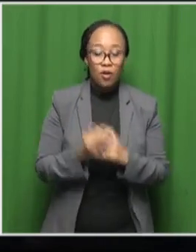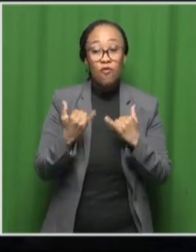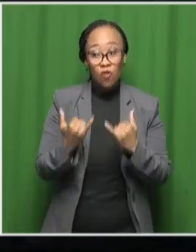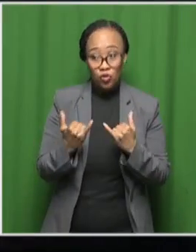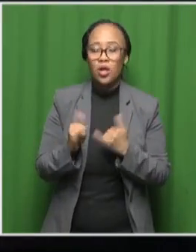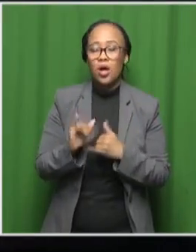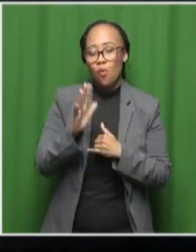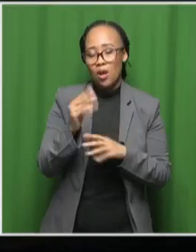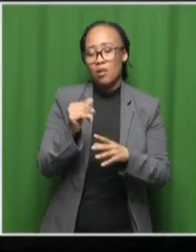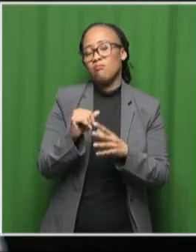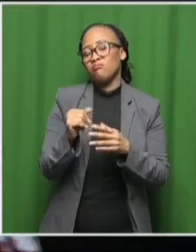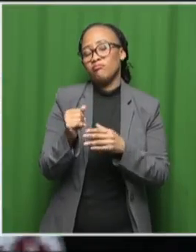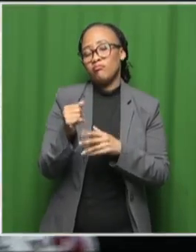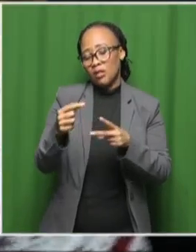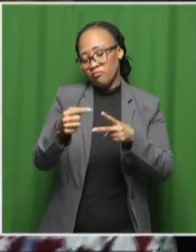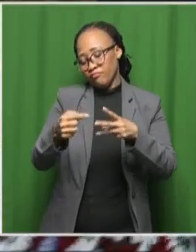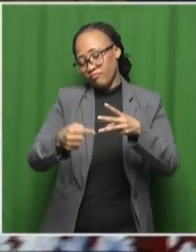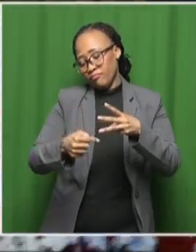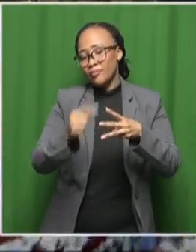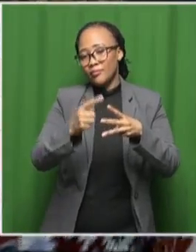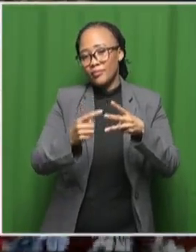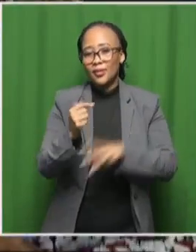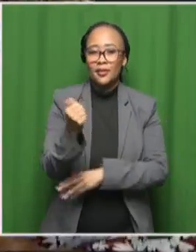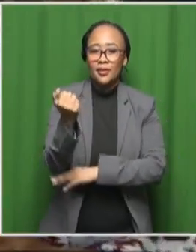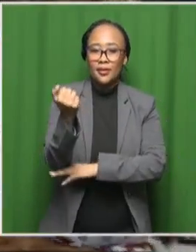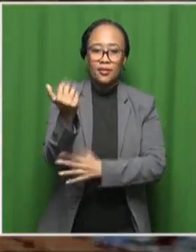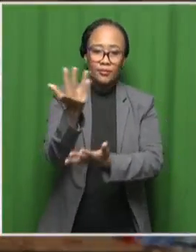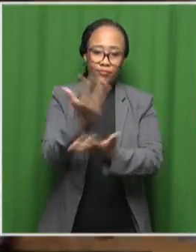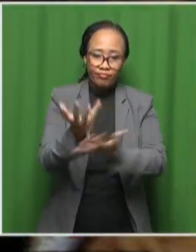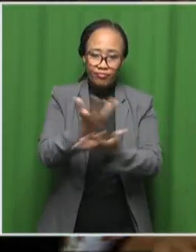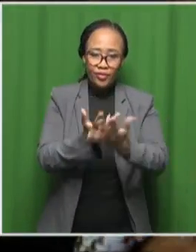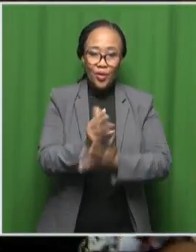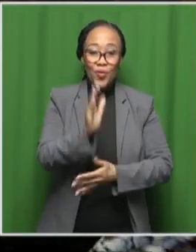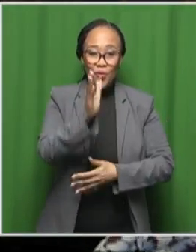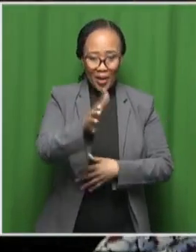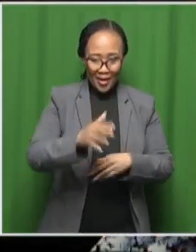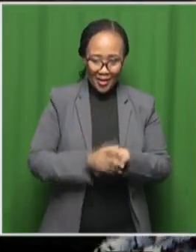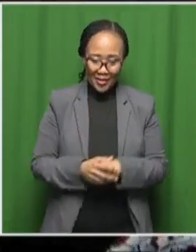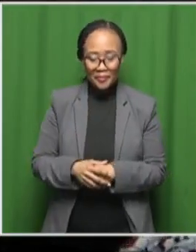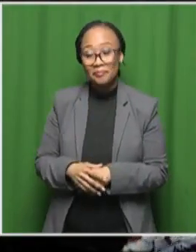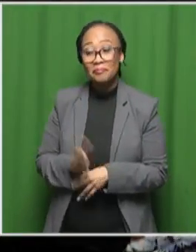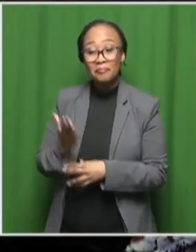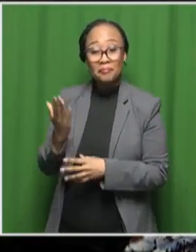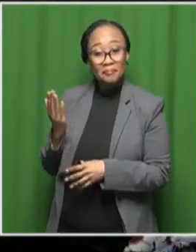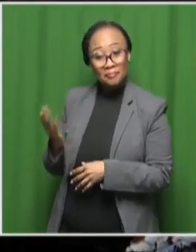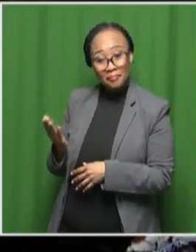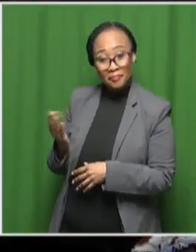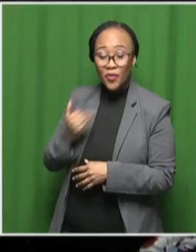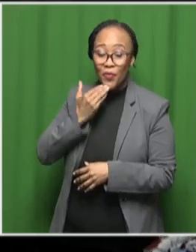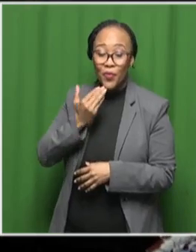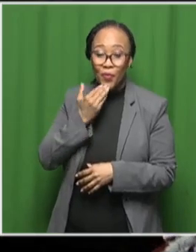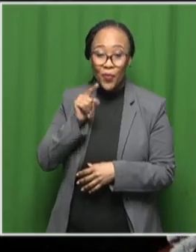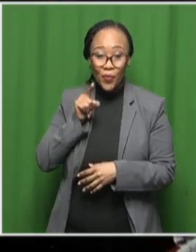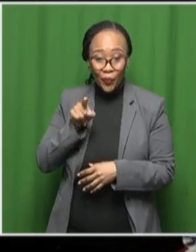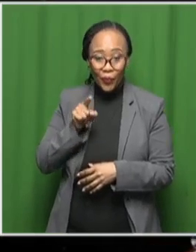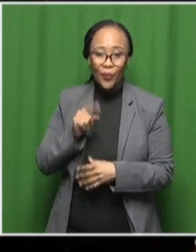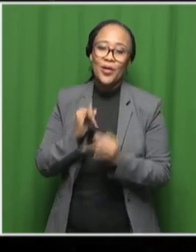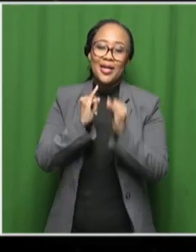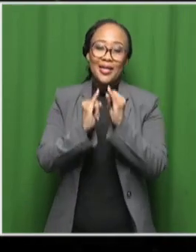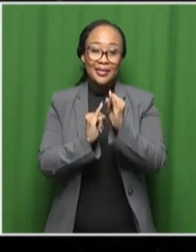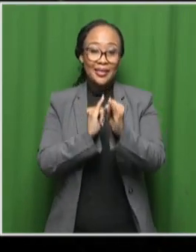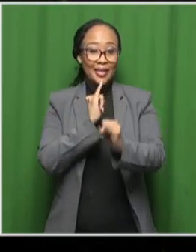forward to today okay perfect well there you have it from one of the brightest stars here at the International